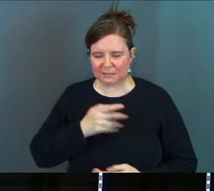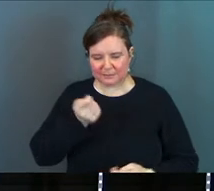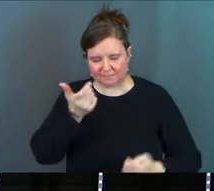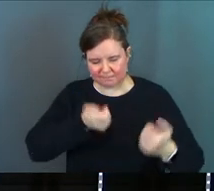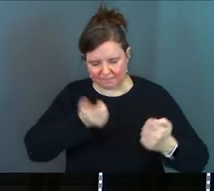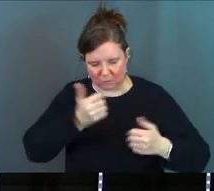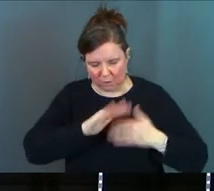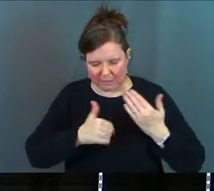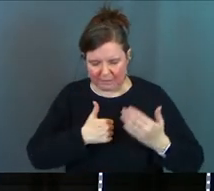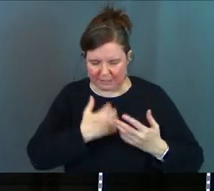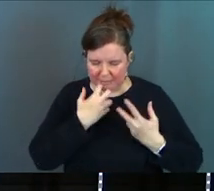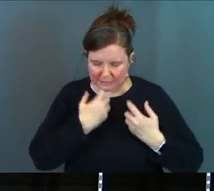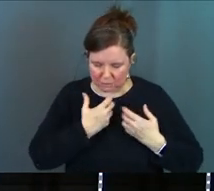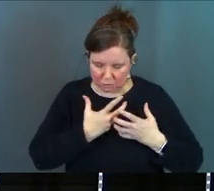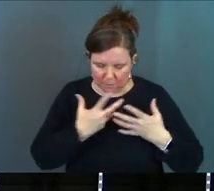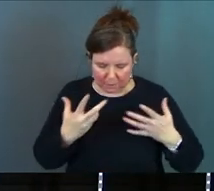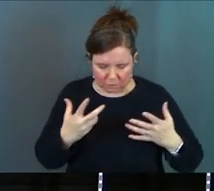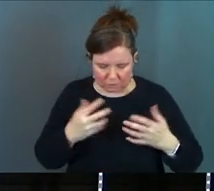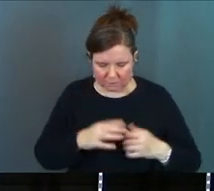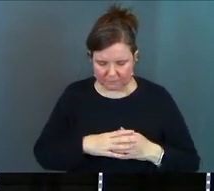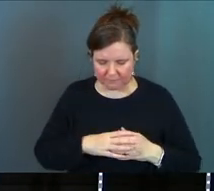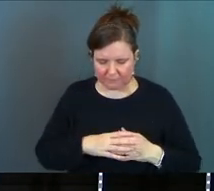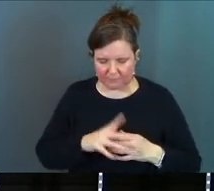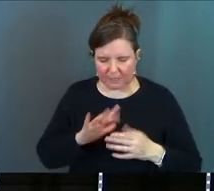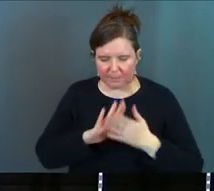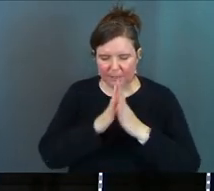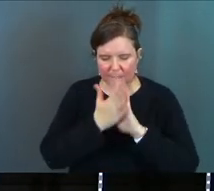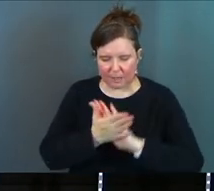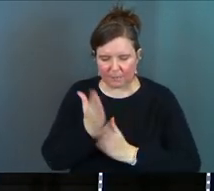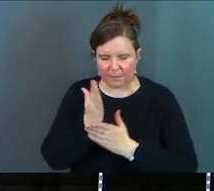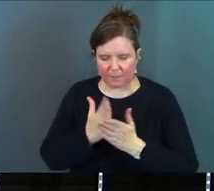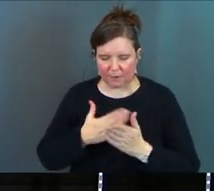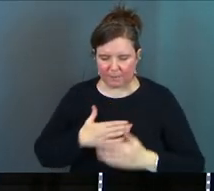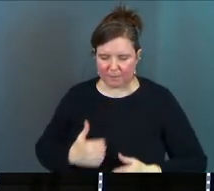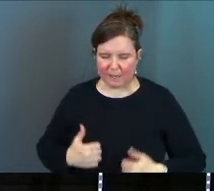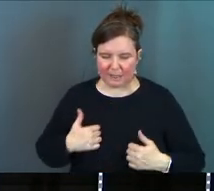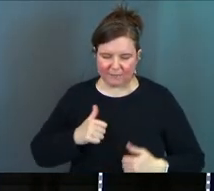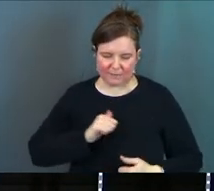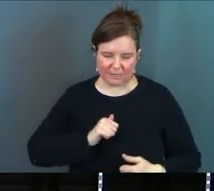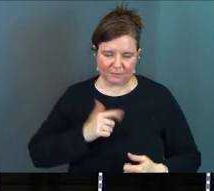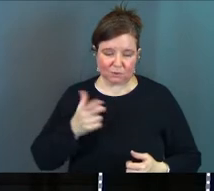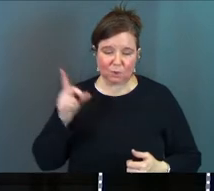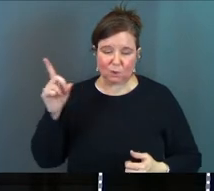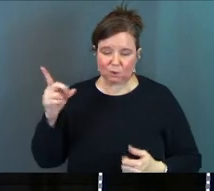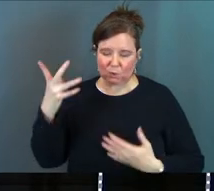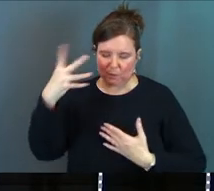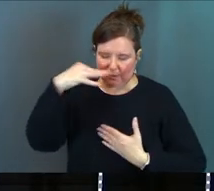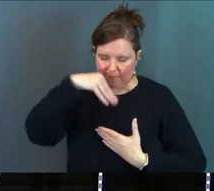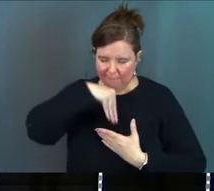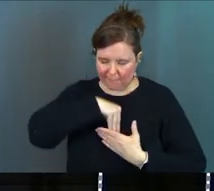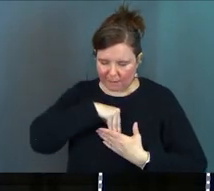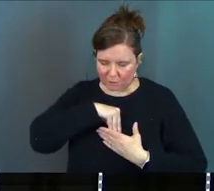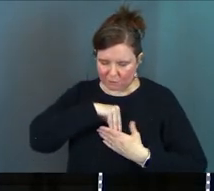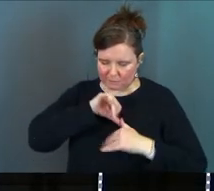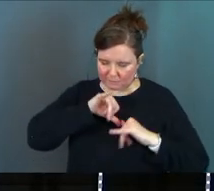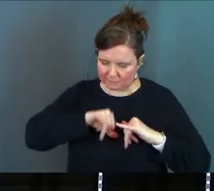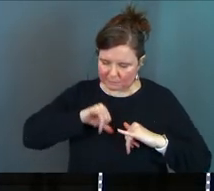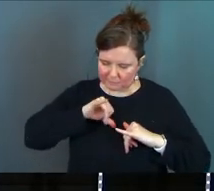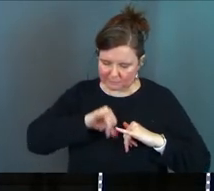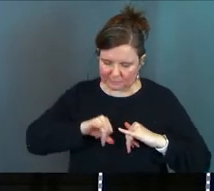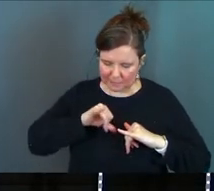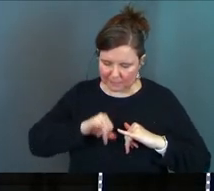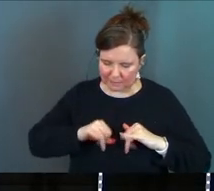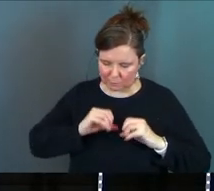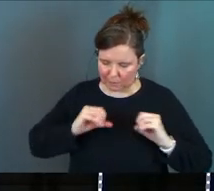things which I have cherished so long and which have become a part of my living self so that thou may enter and dwell there without